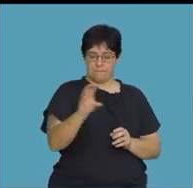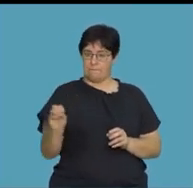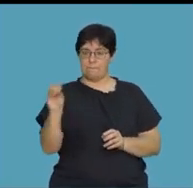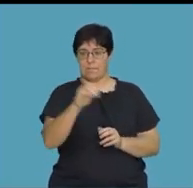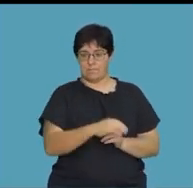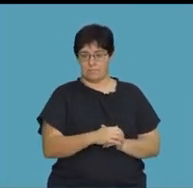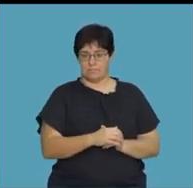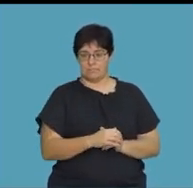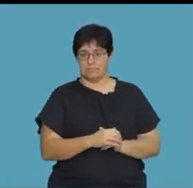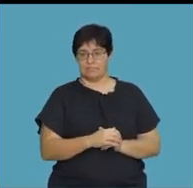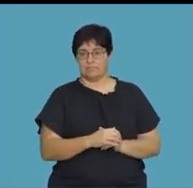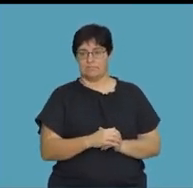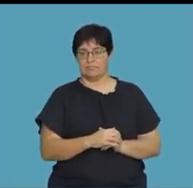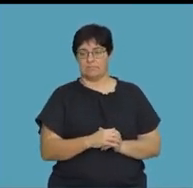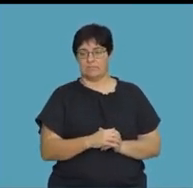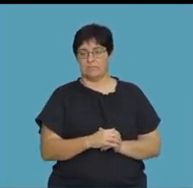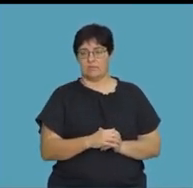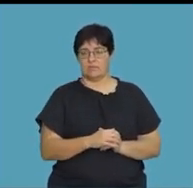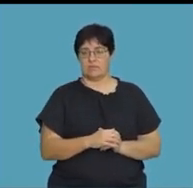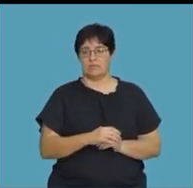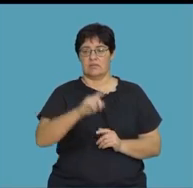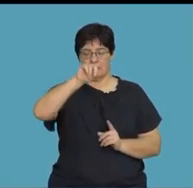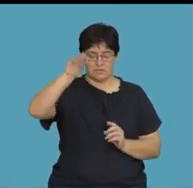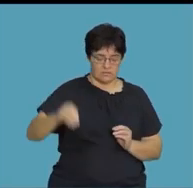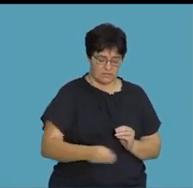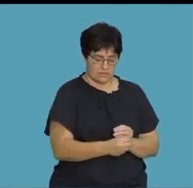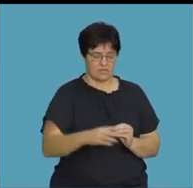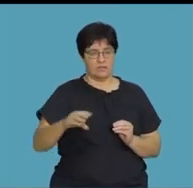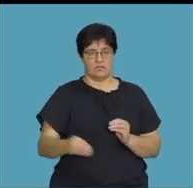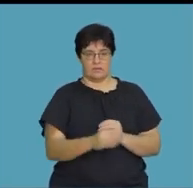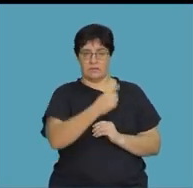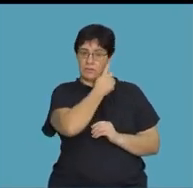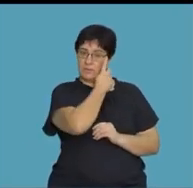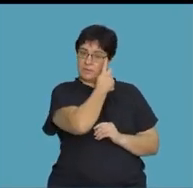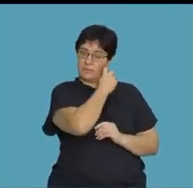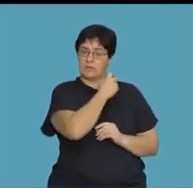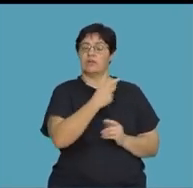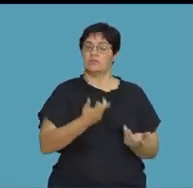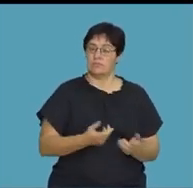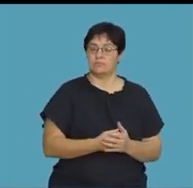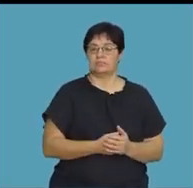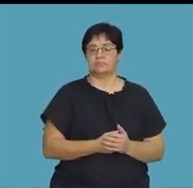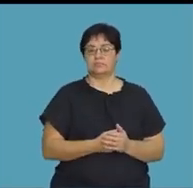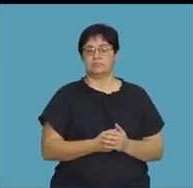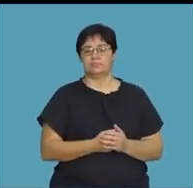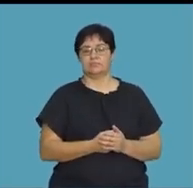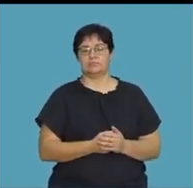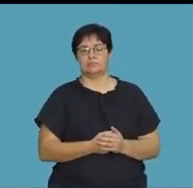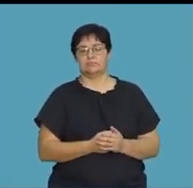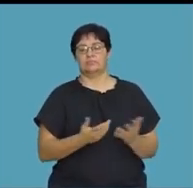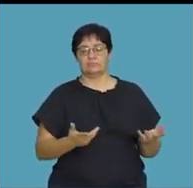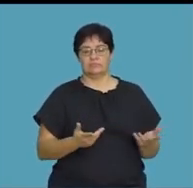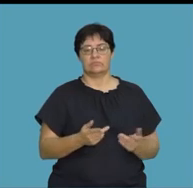distribute this to that 4, to that negative 4, to the 8, and to that 4 there.